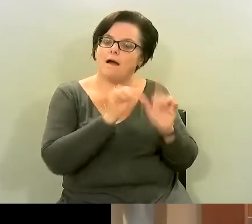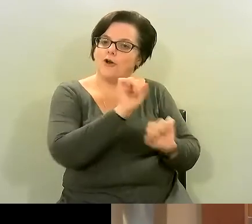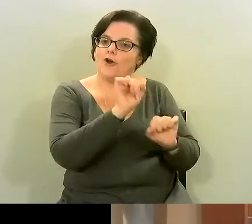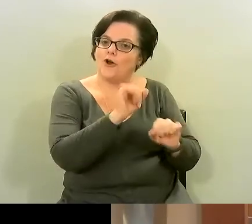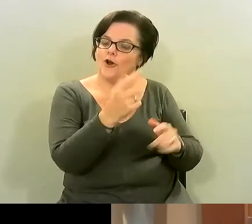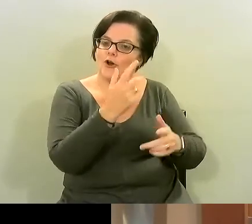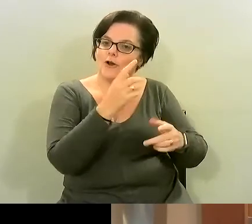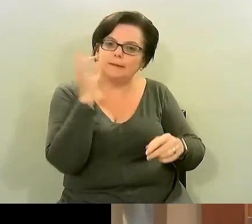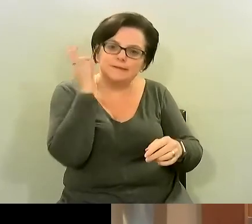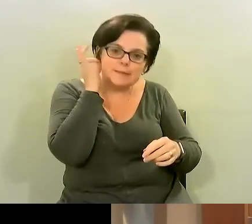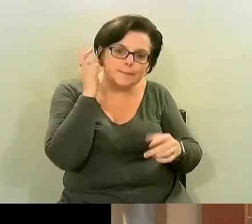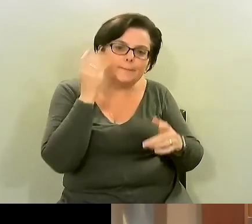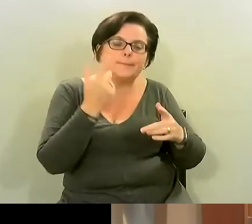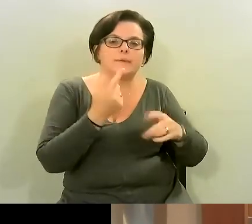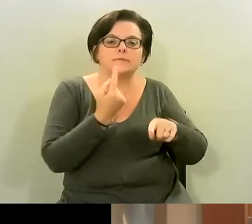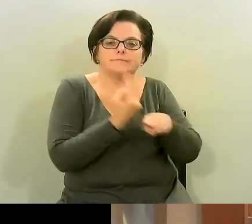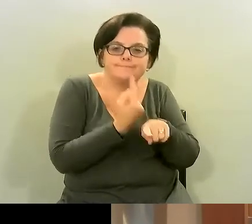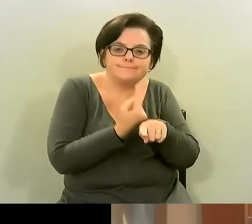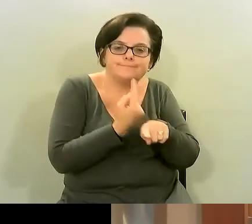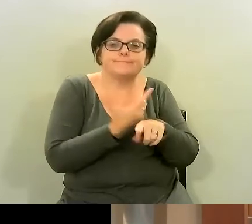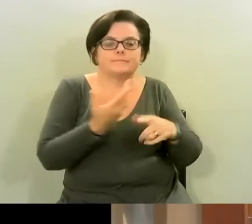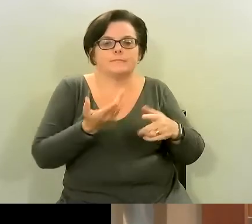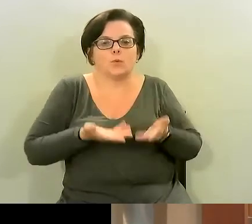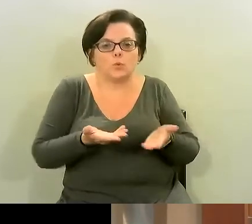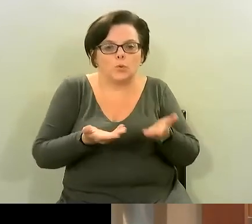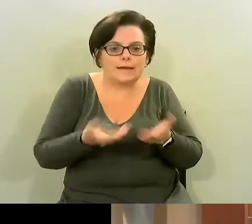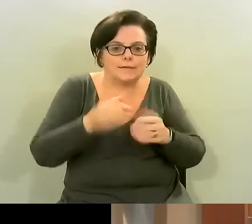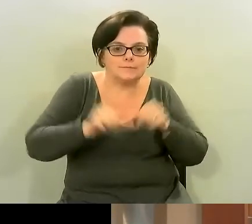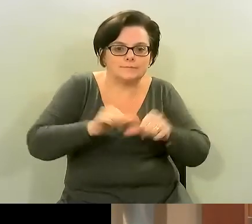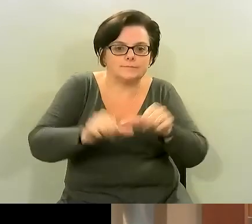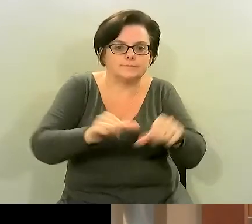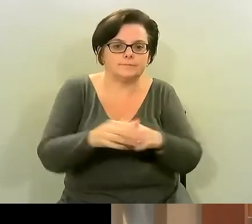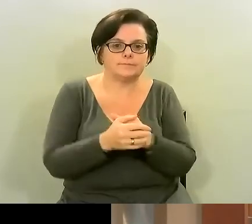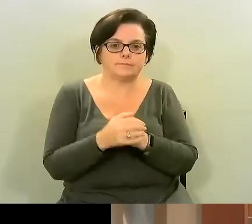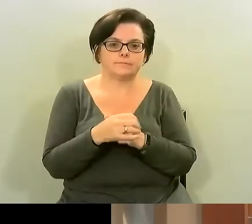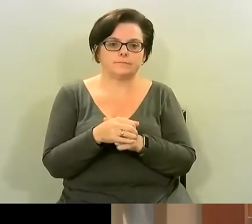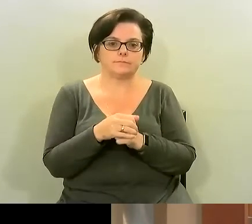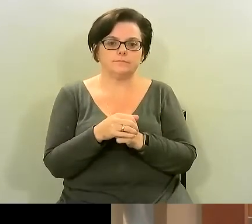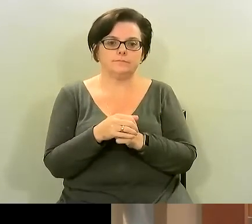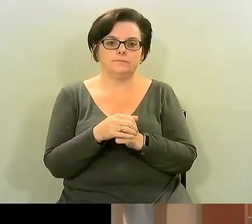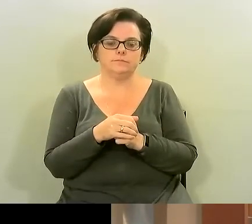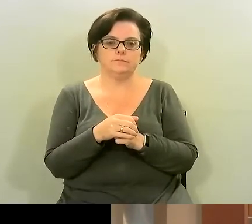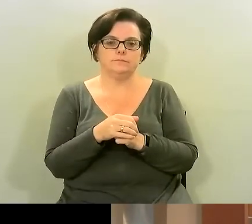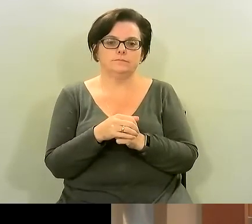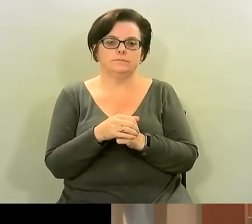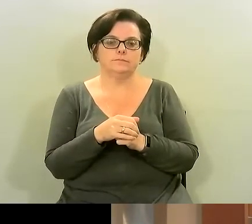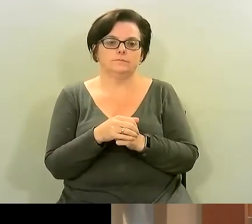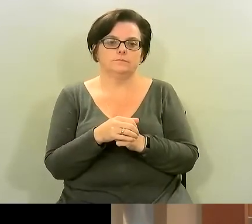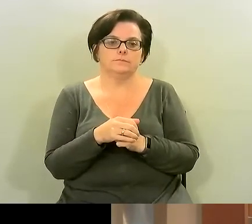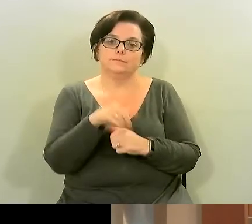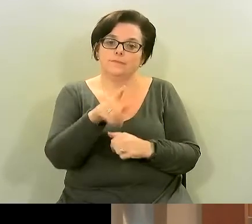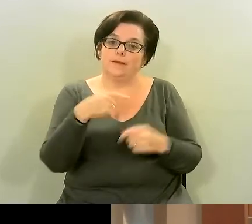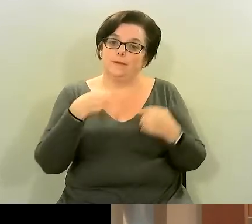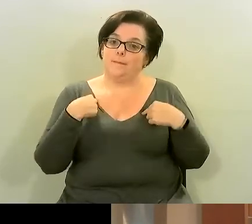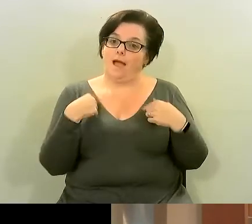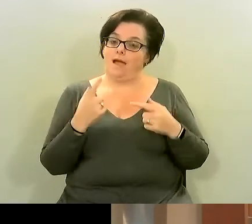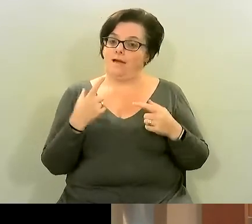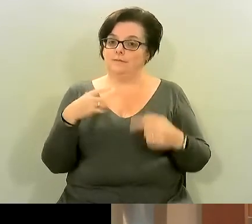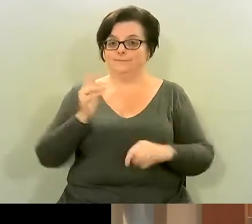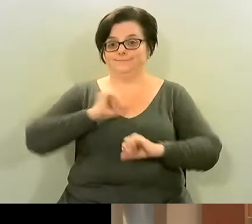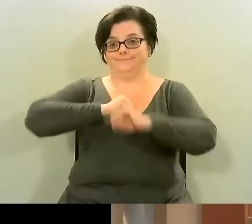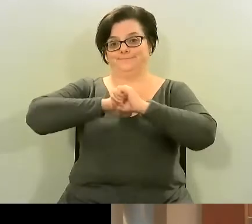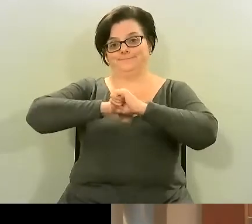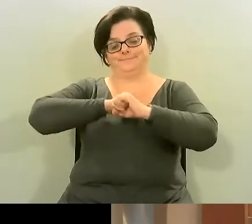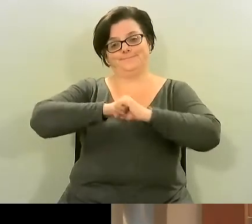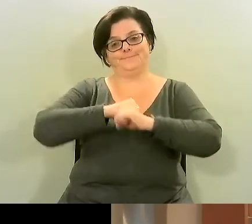also about the the good foods that are good for things i cannot recommend this is my plug on behalf of umma this